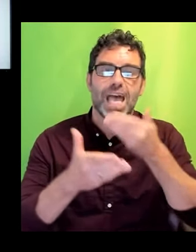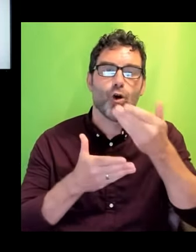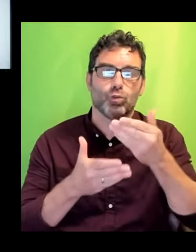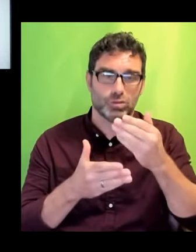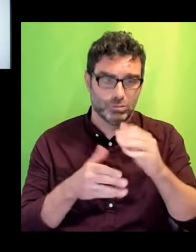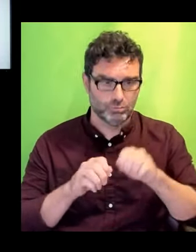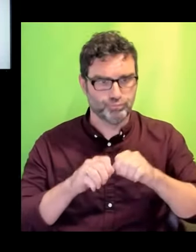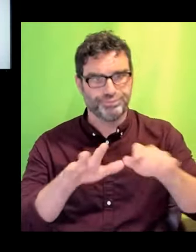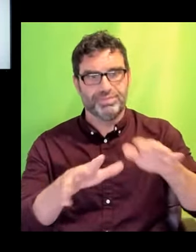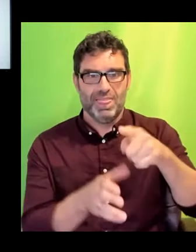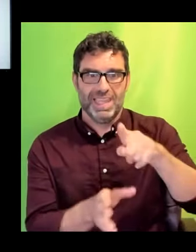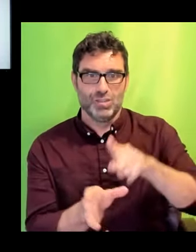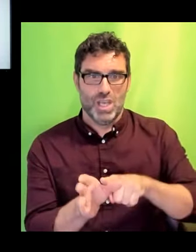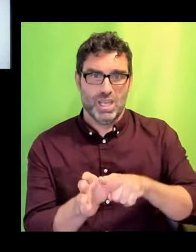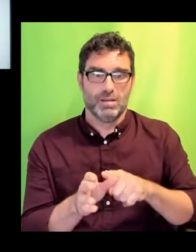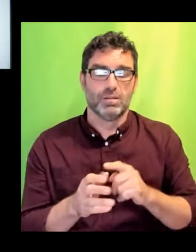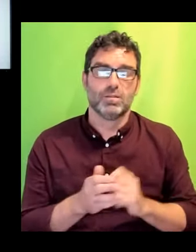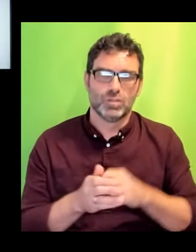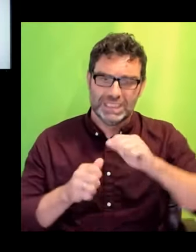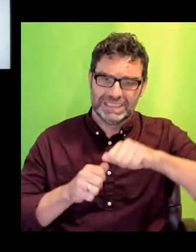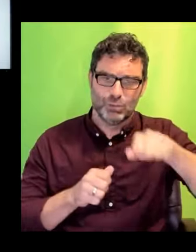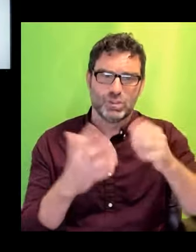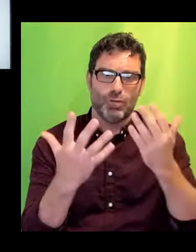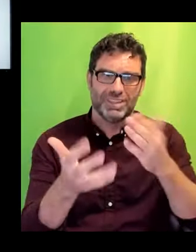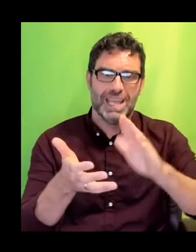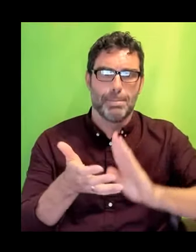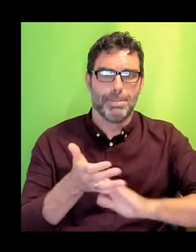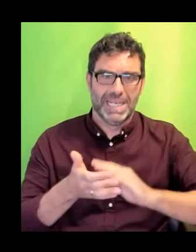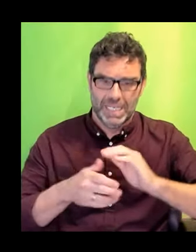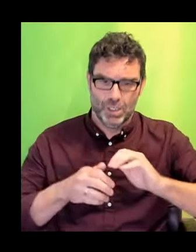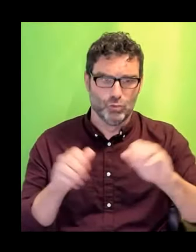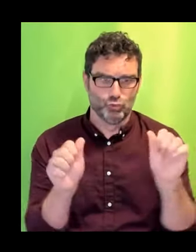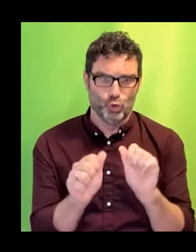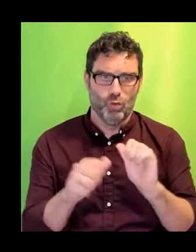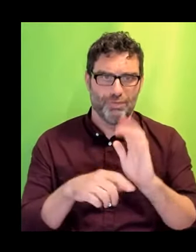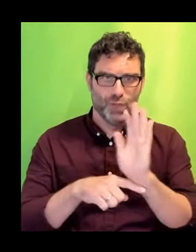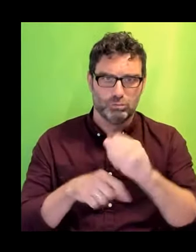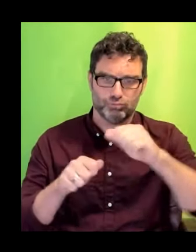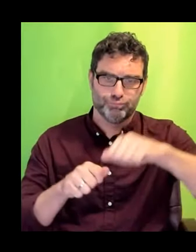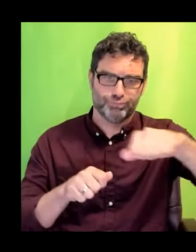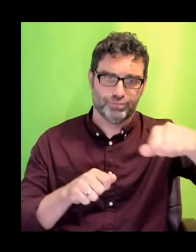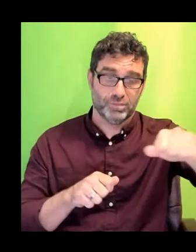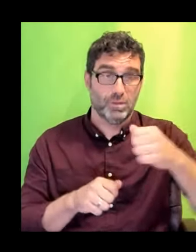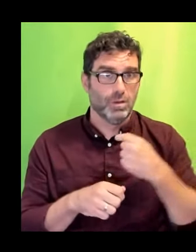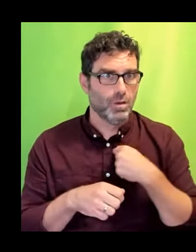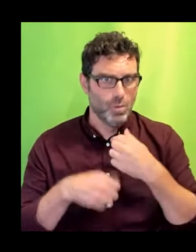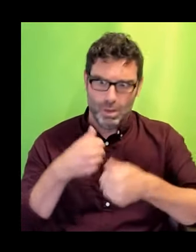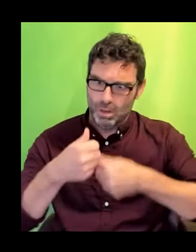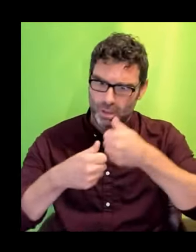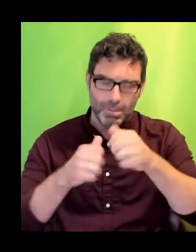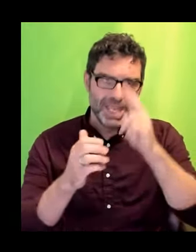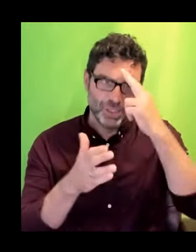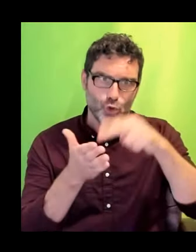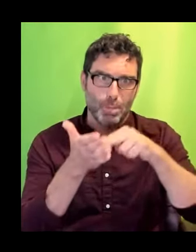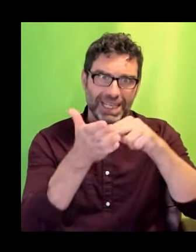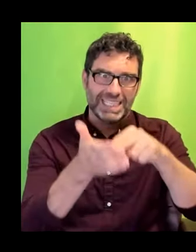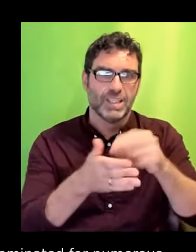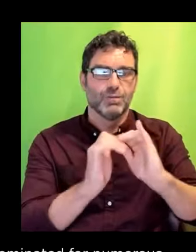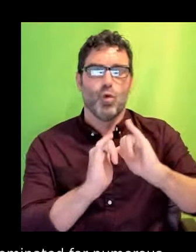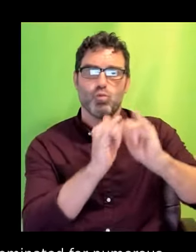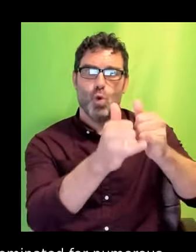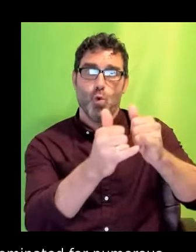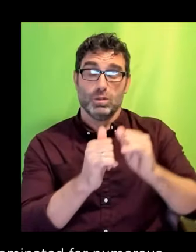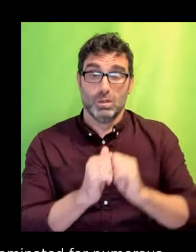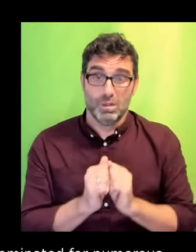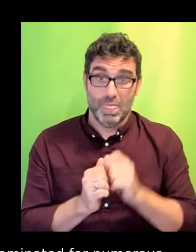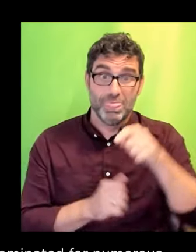It was nominated for numerous awards and won the Prix Italia. Ralph and Katie is shooting this year and Peter Bowker has found an incredible range